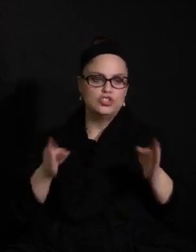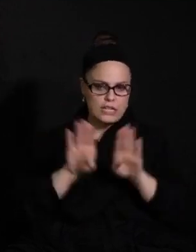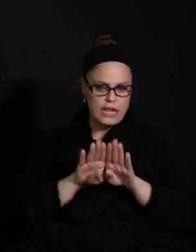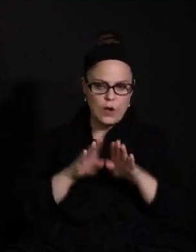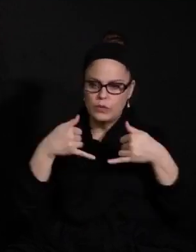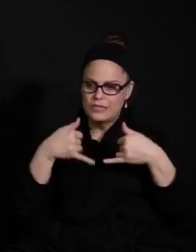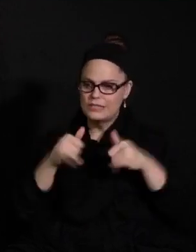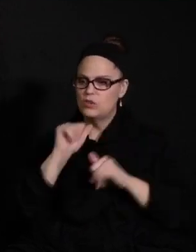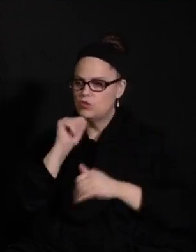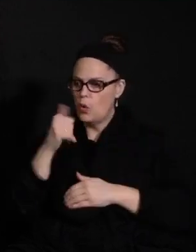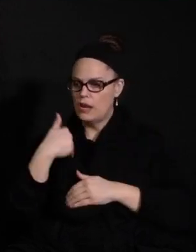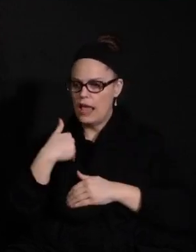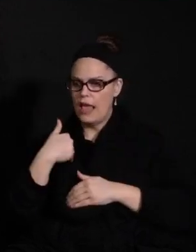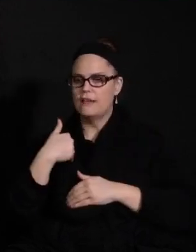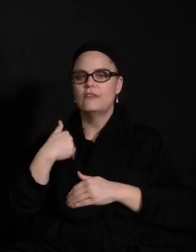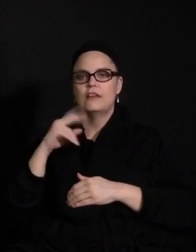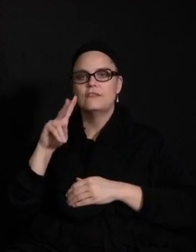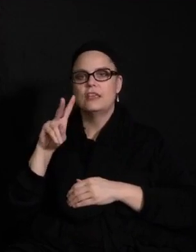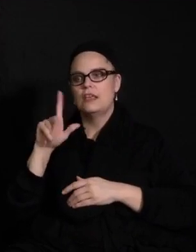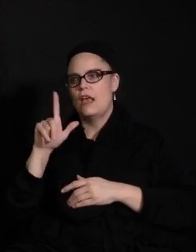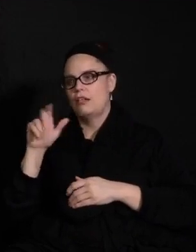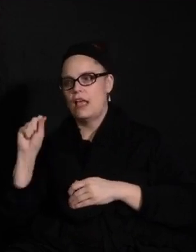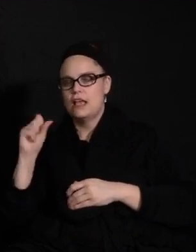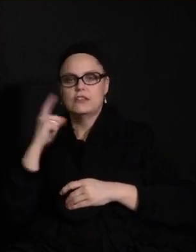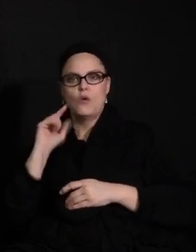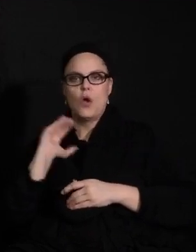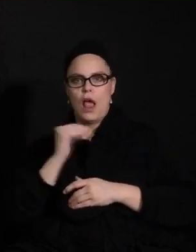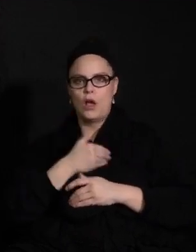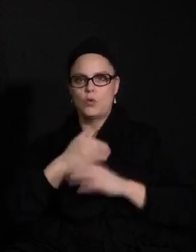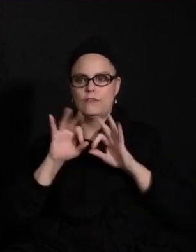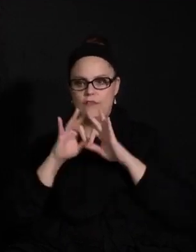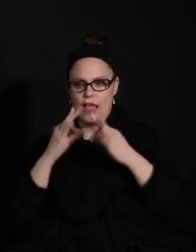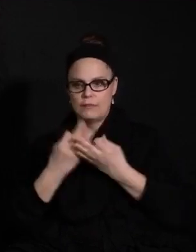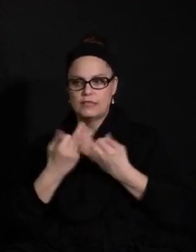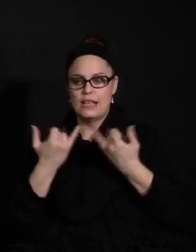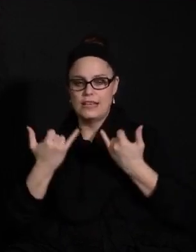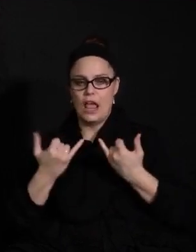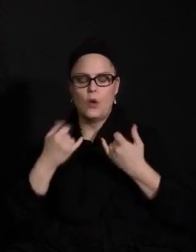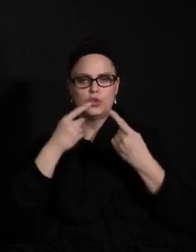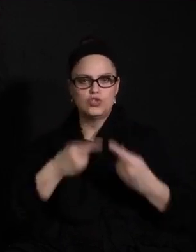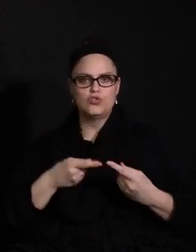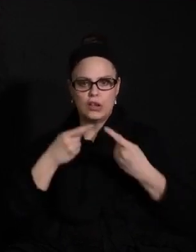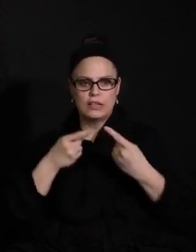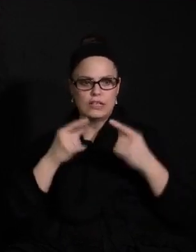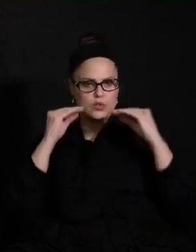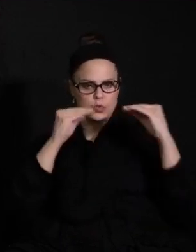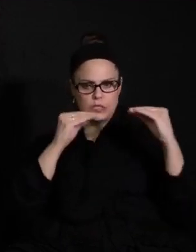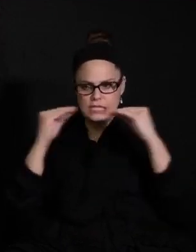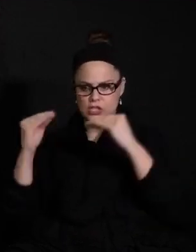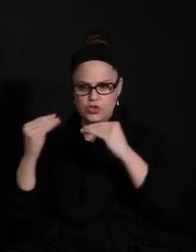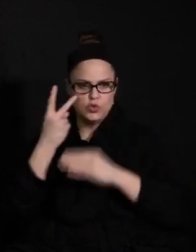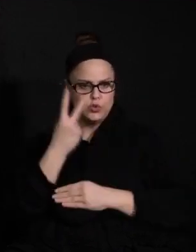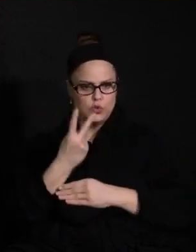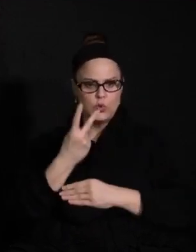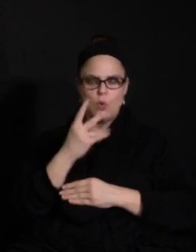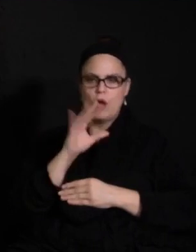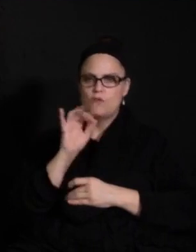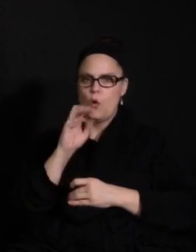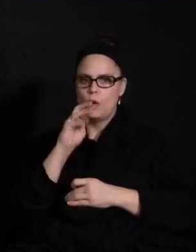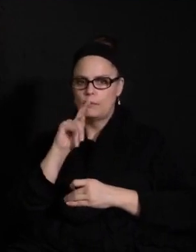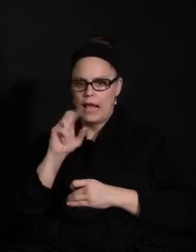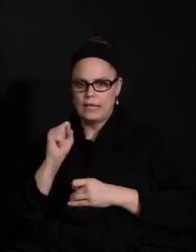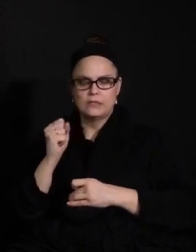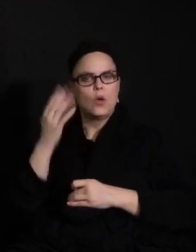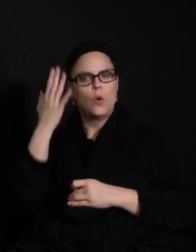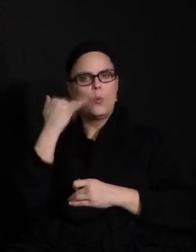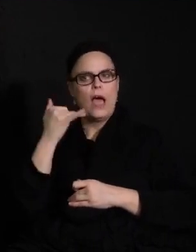we still don't have a VLS for our families. Now starting in April, secondary buildings have to struggle to teach two formats, often to the detriment of both. So